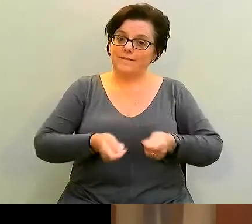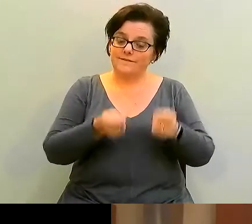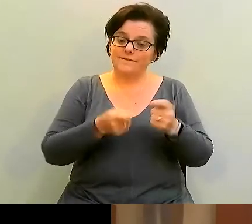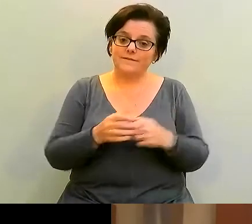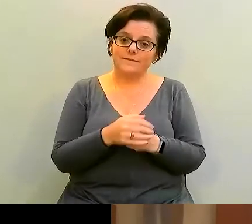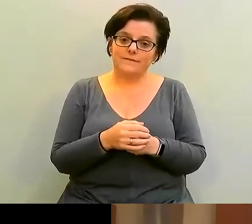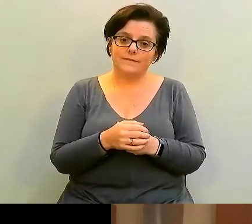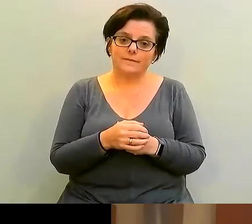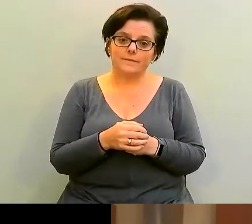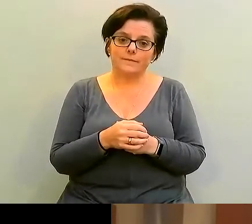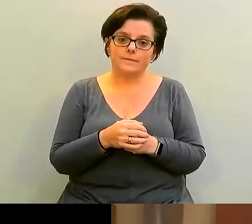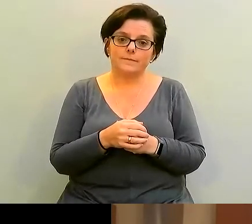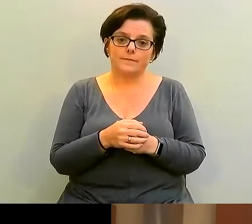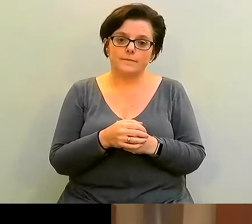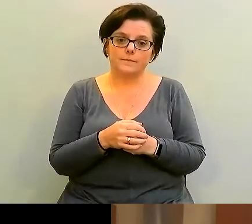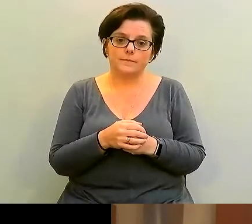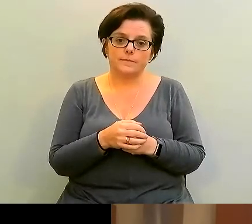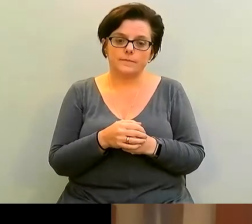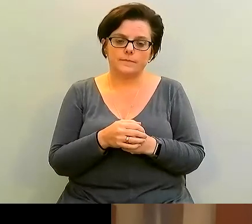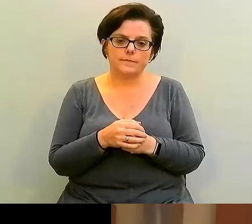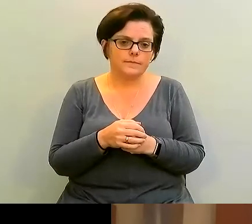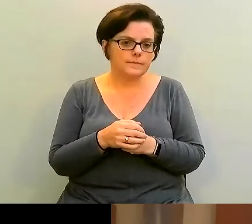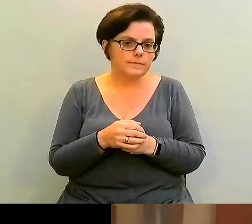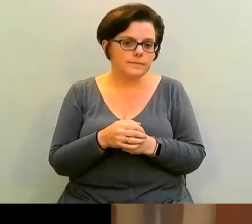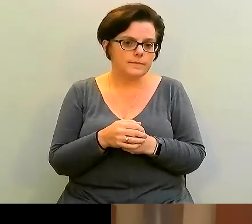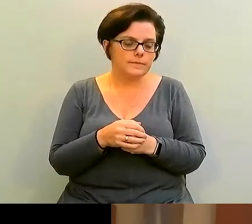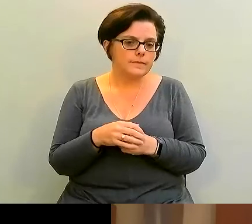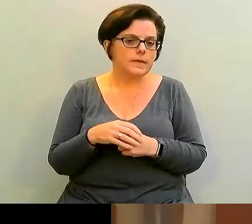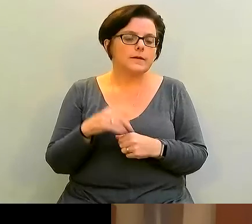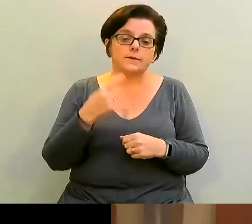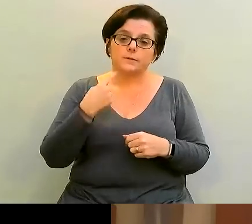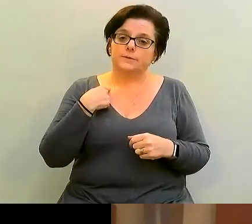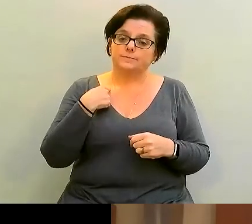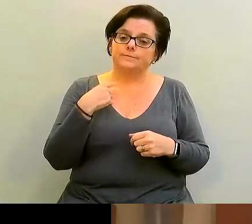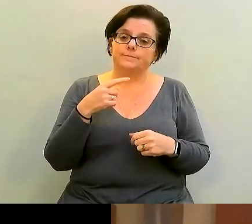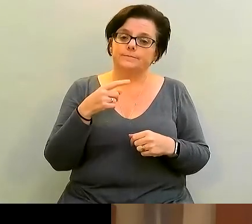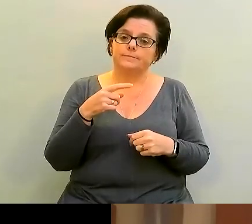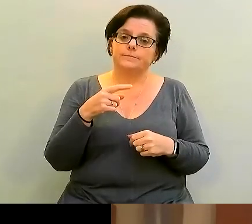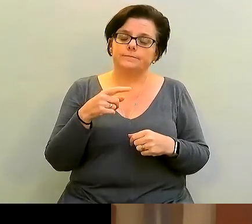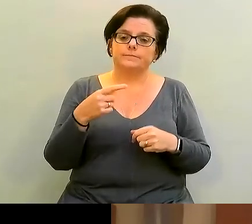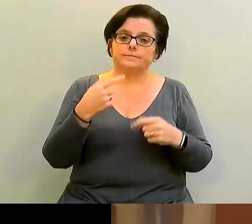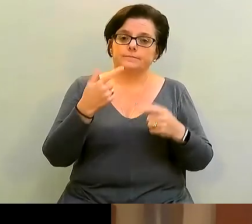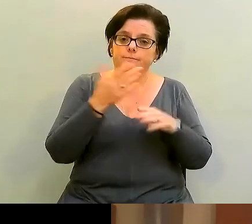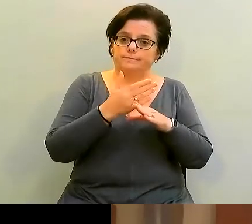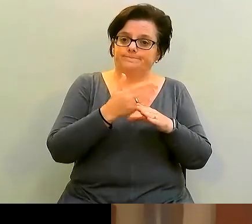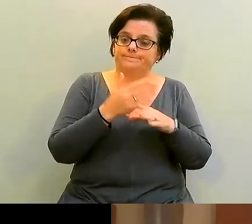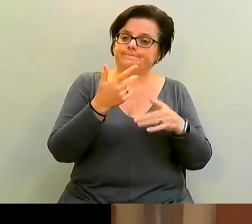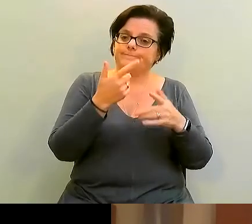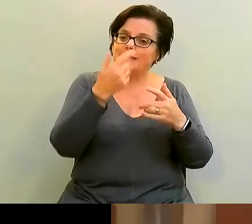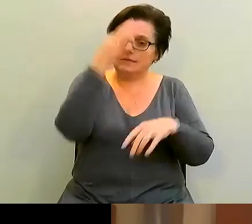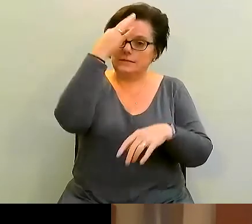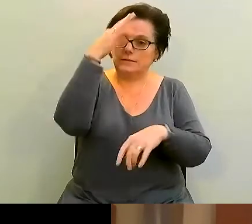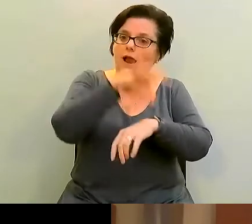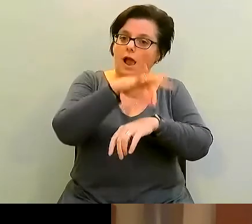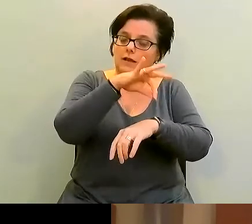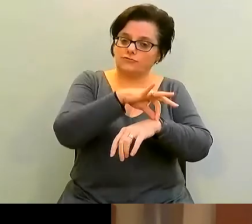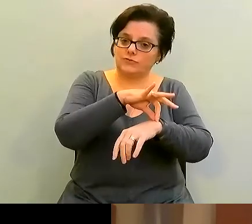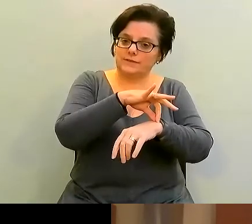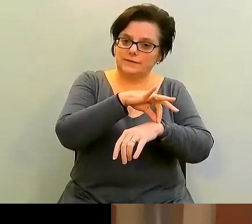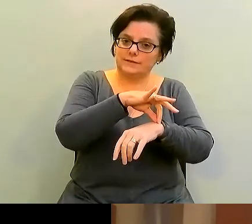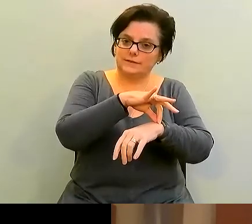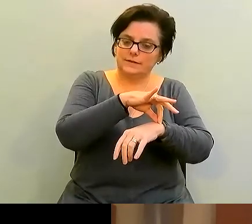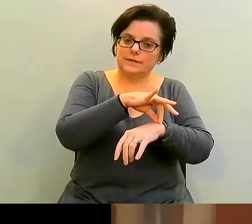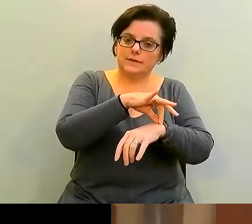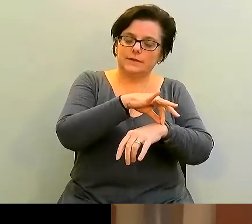indeed, after going to medical school and residency at Harvard in psychiatry. And I put this together with my background in